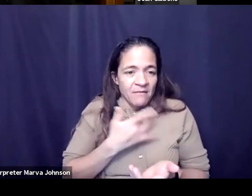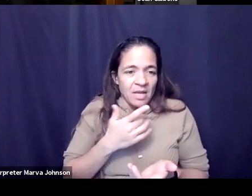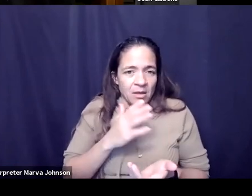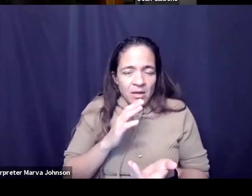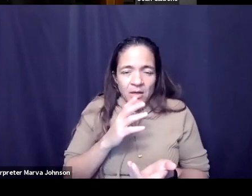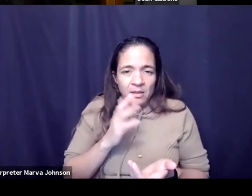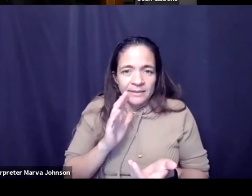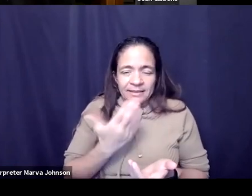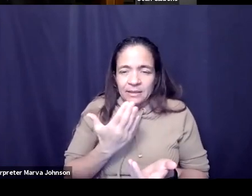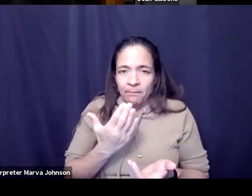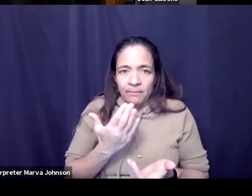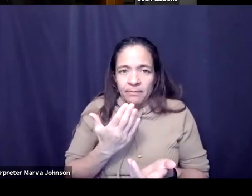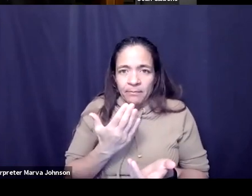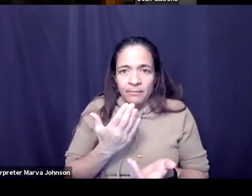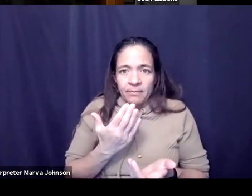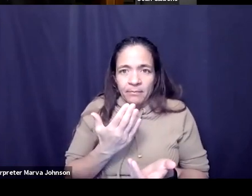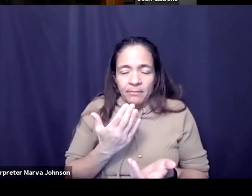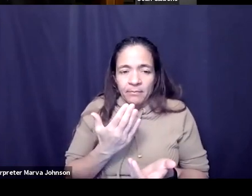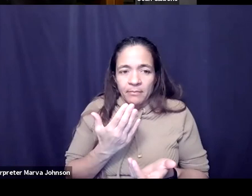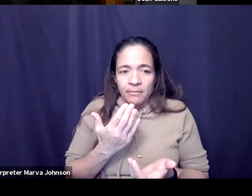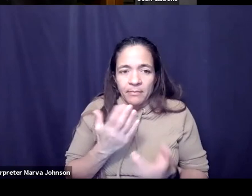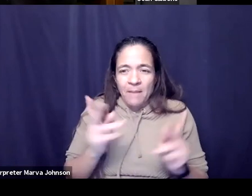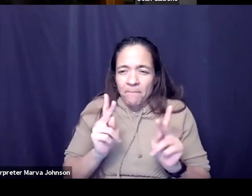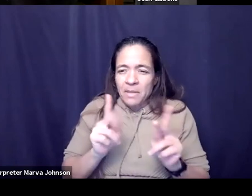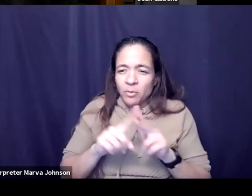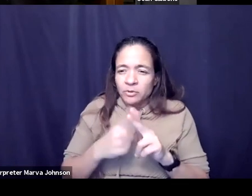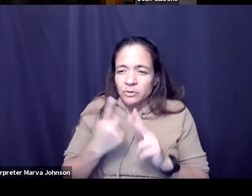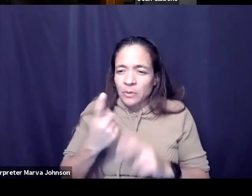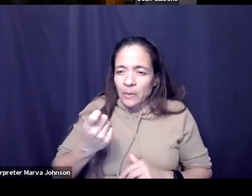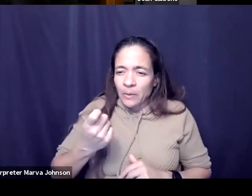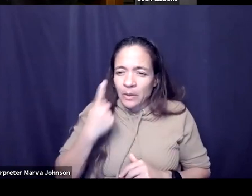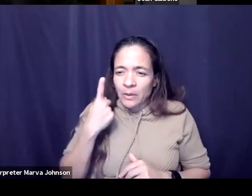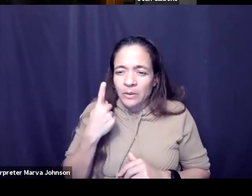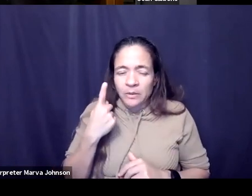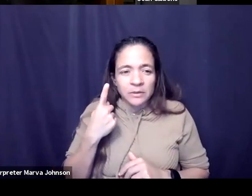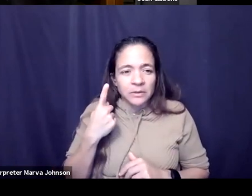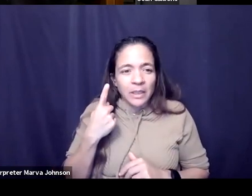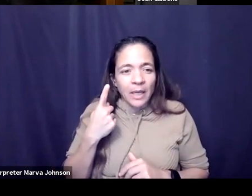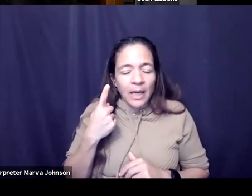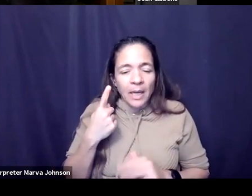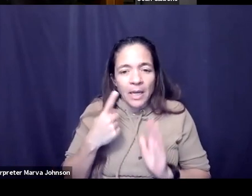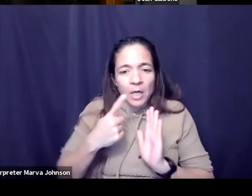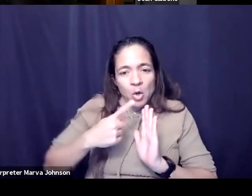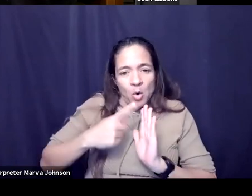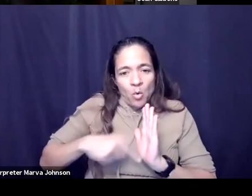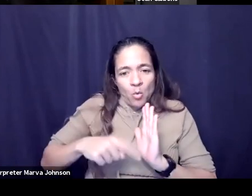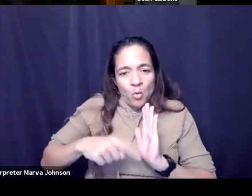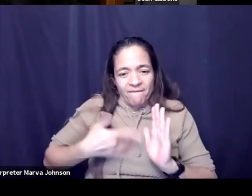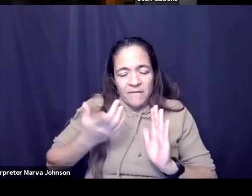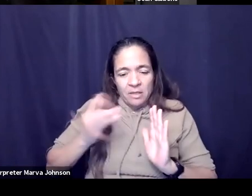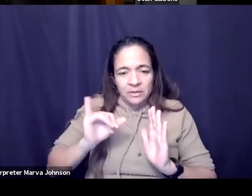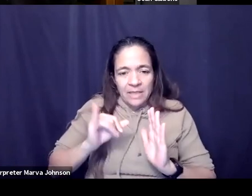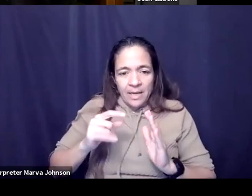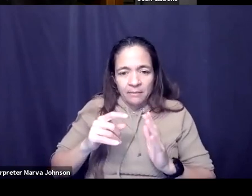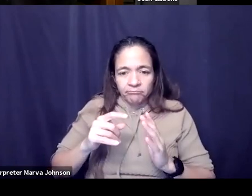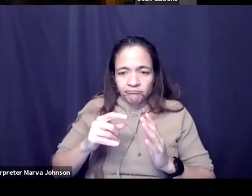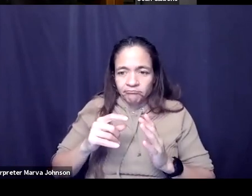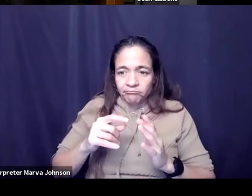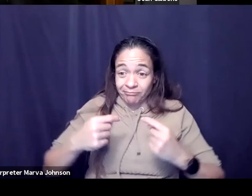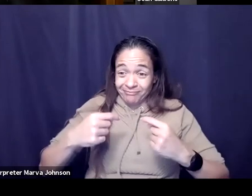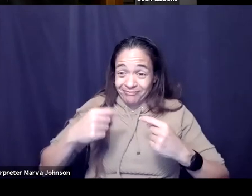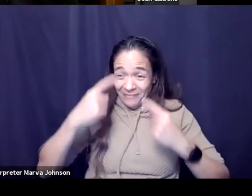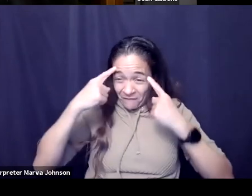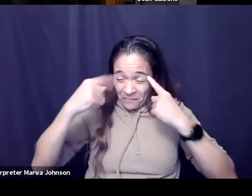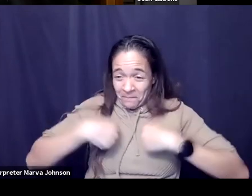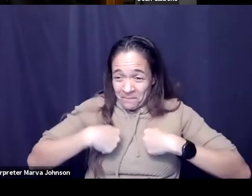people are starting to understand what it feels like to be me each day and nate who